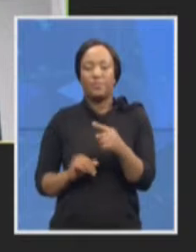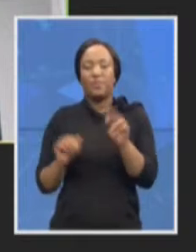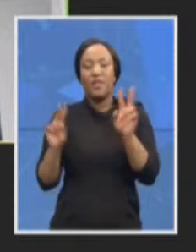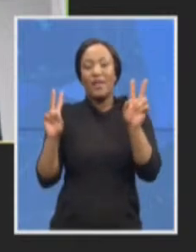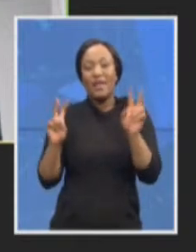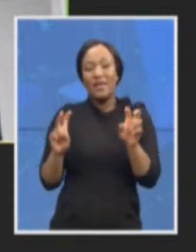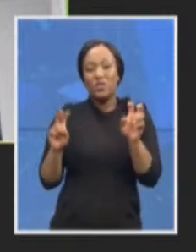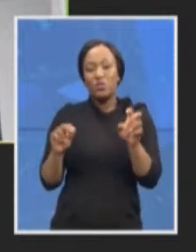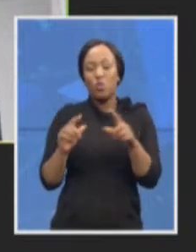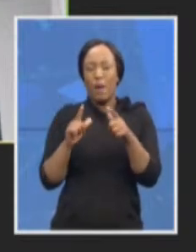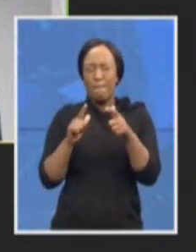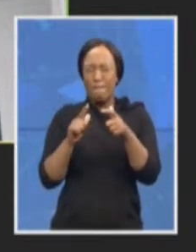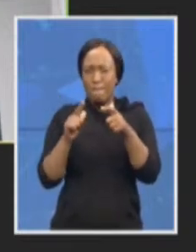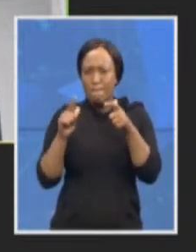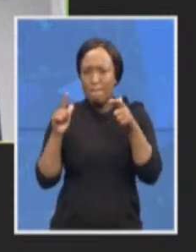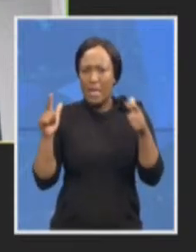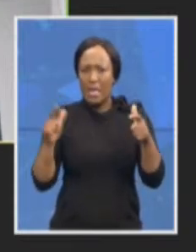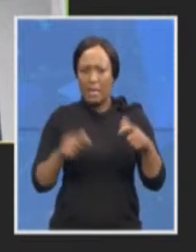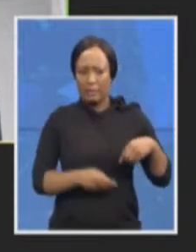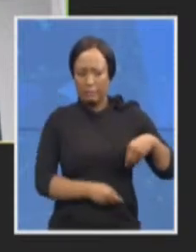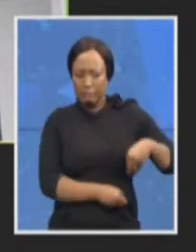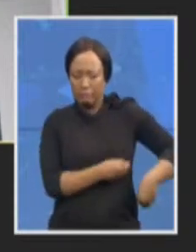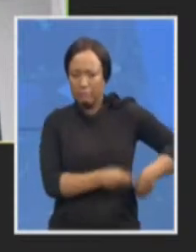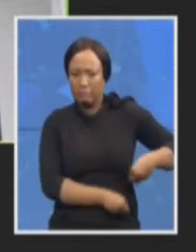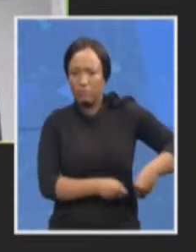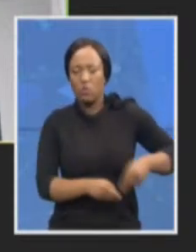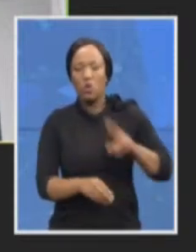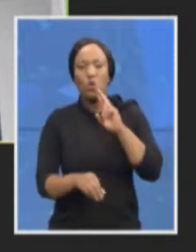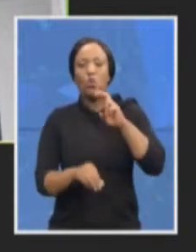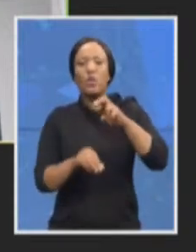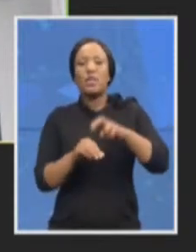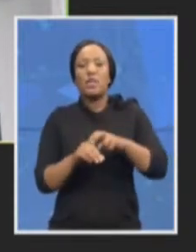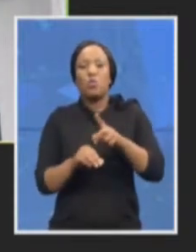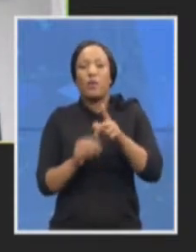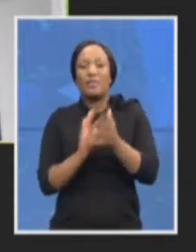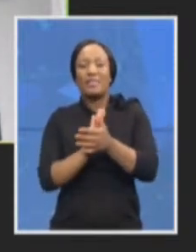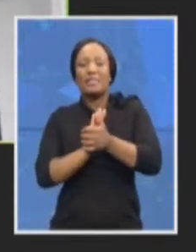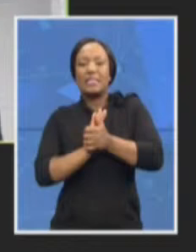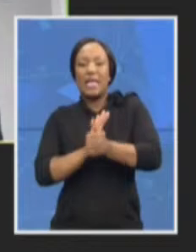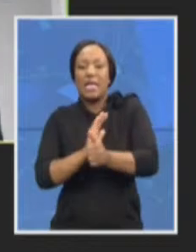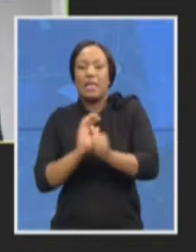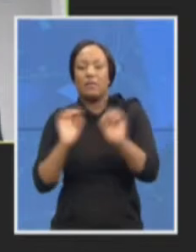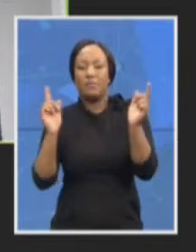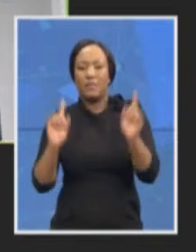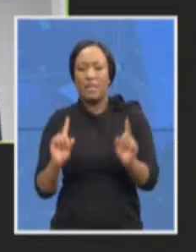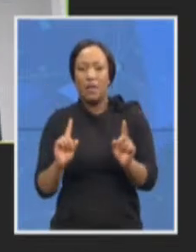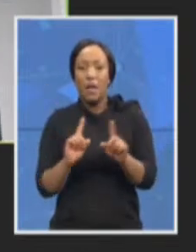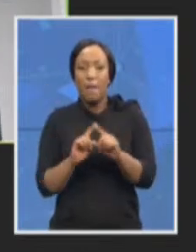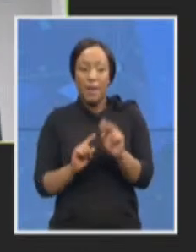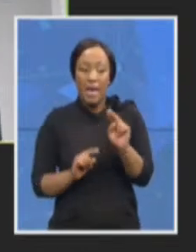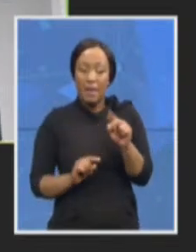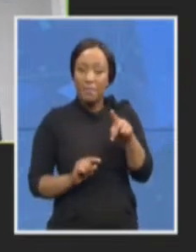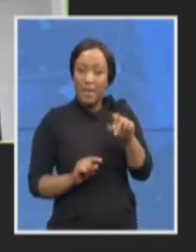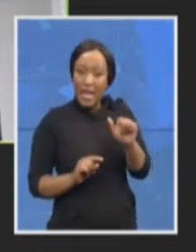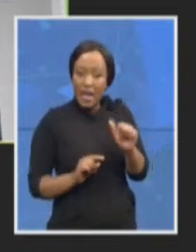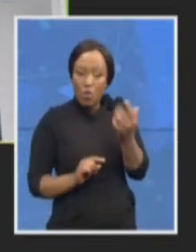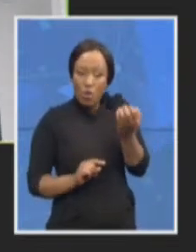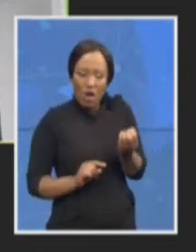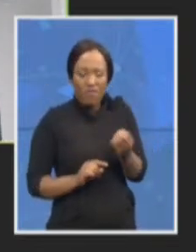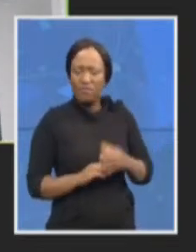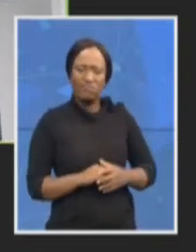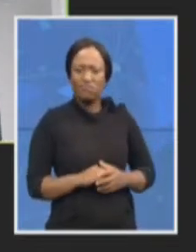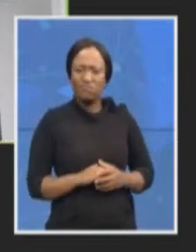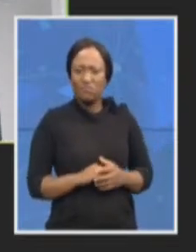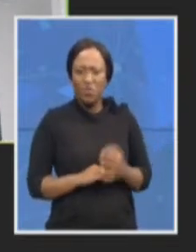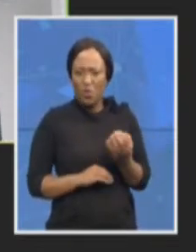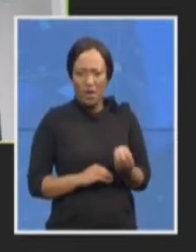requires certain specialized skills that we do not have in the NPA and so the capacitation and the